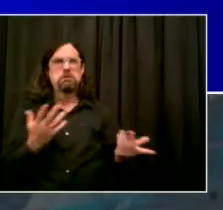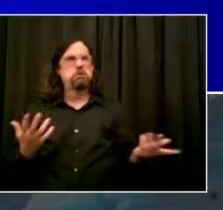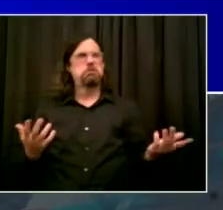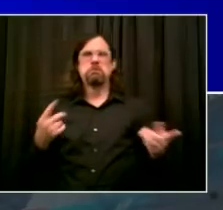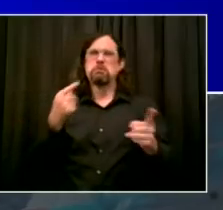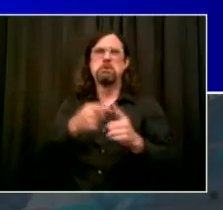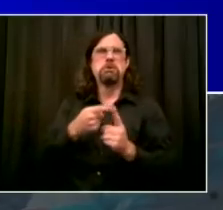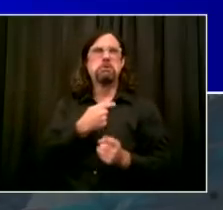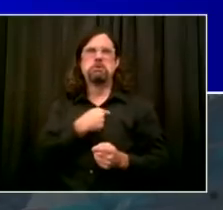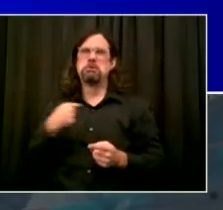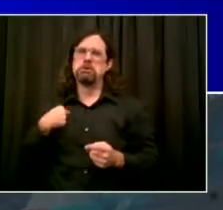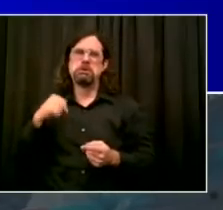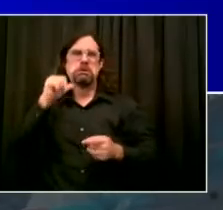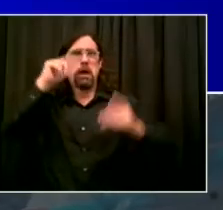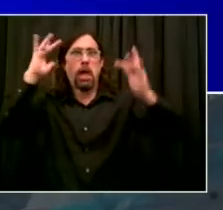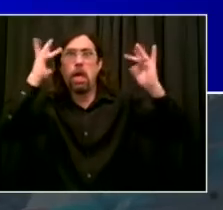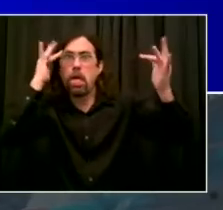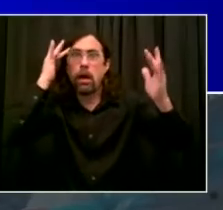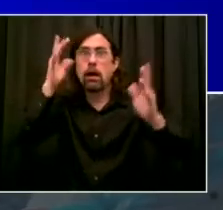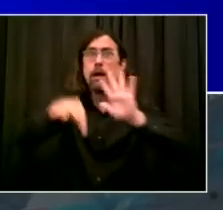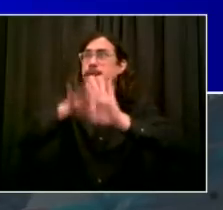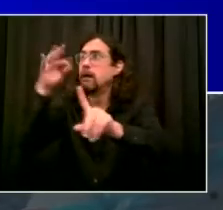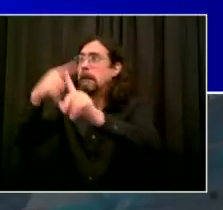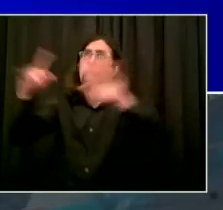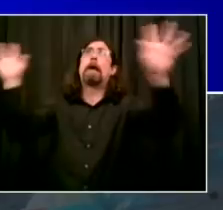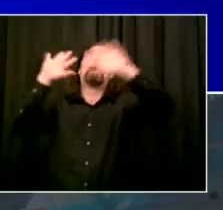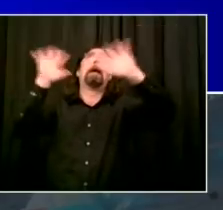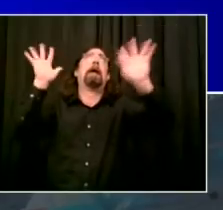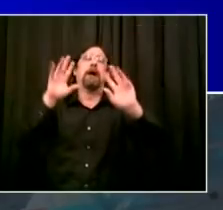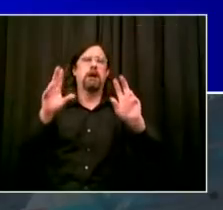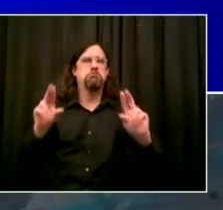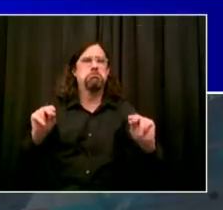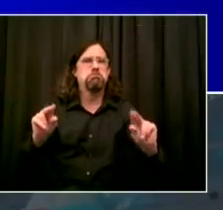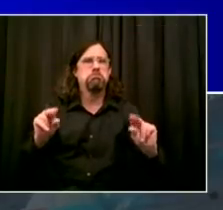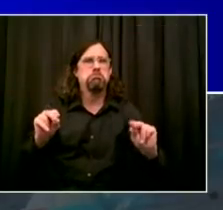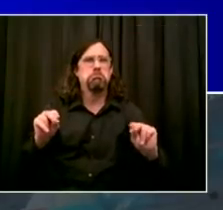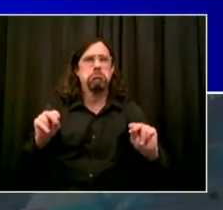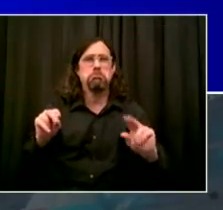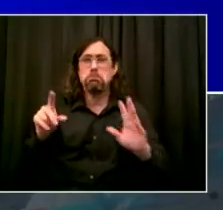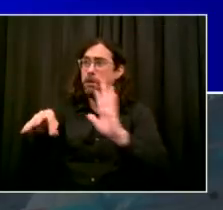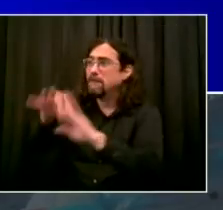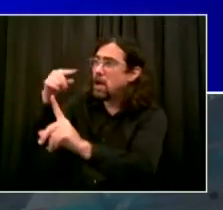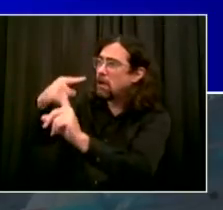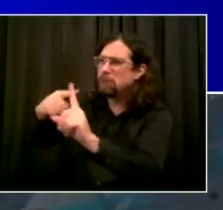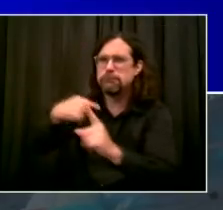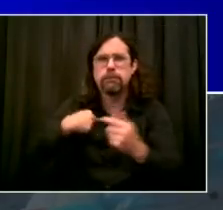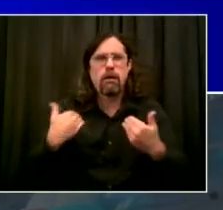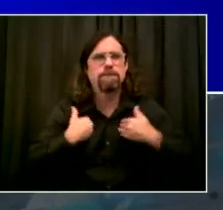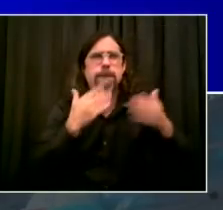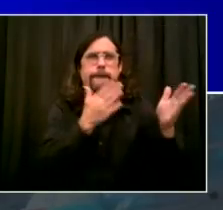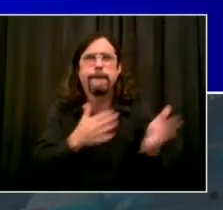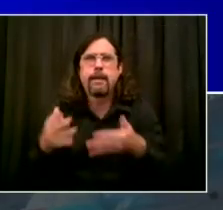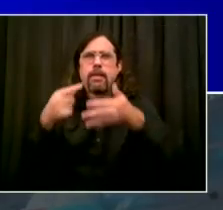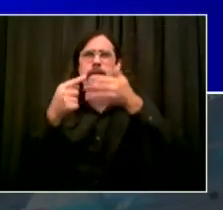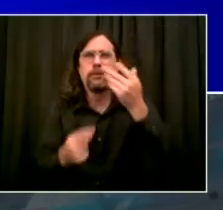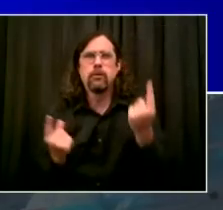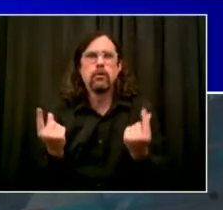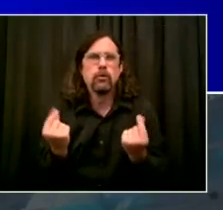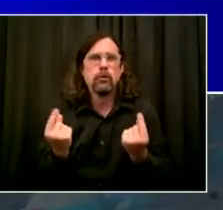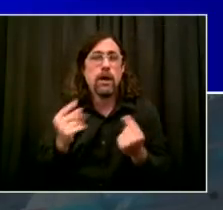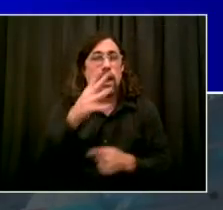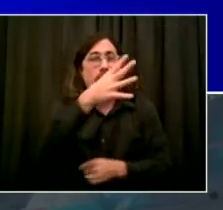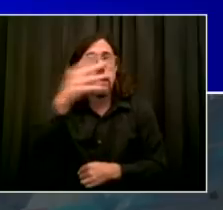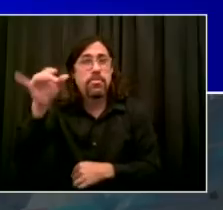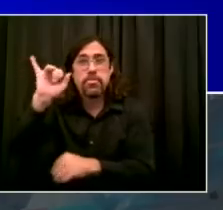have to remember that for the very small percentage of people who test positive for the coronavirus, it is a very